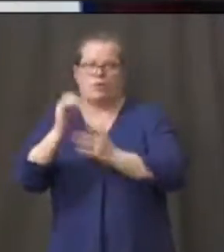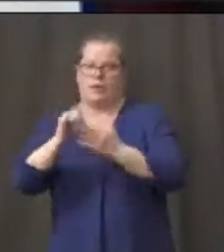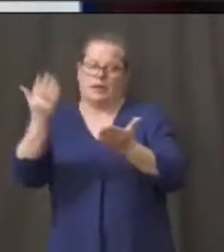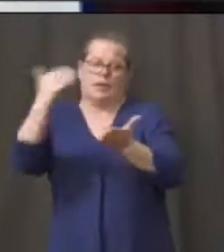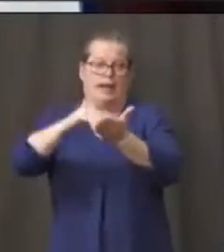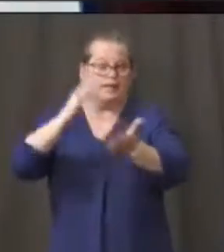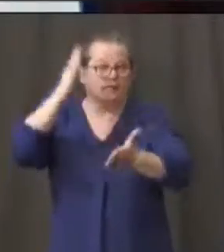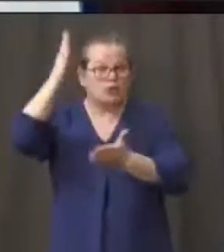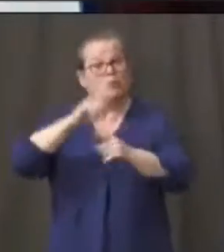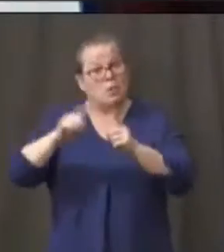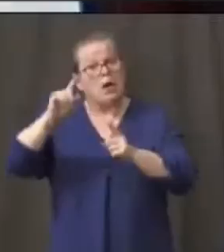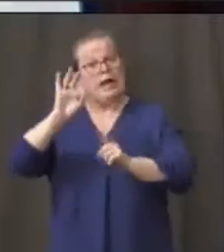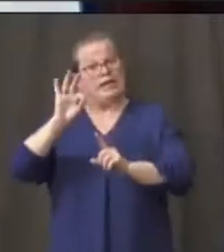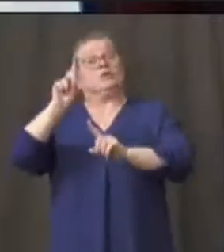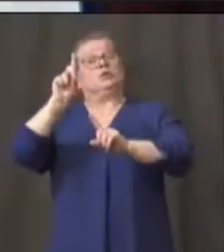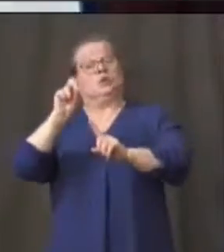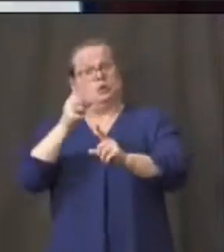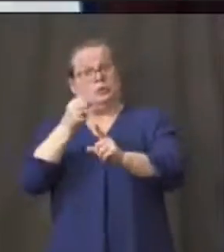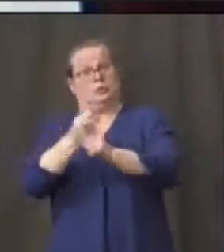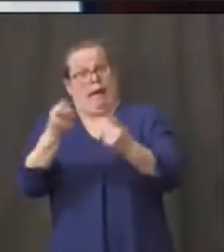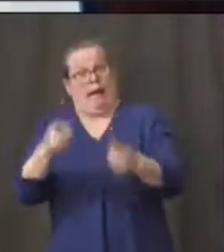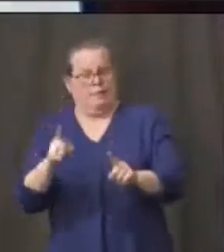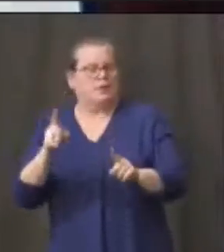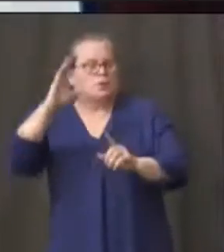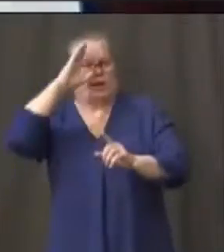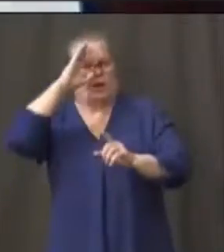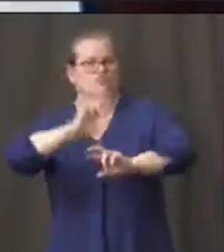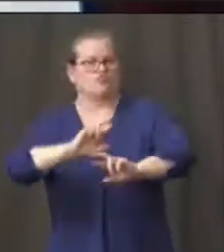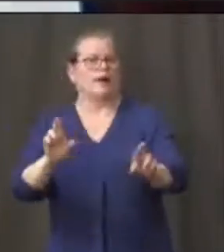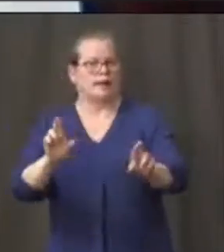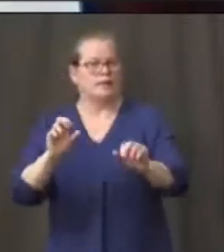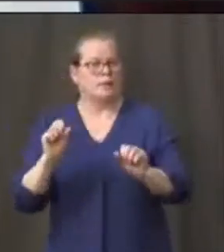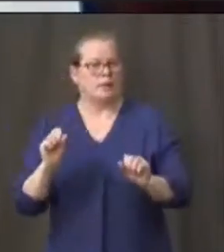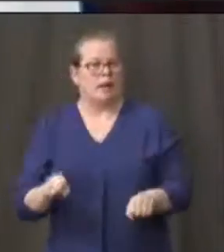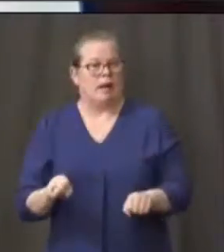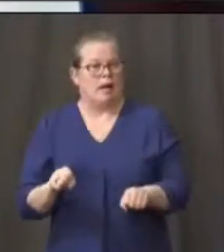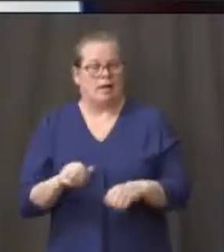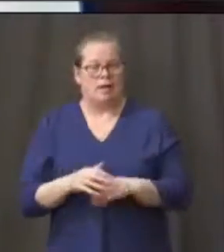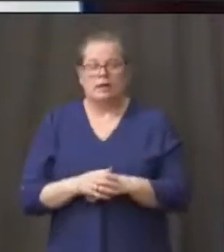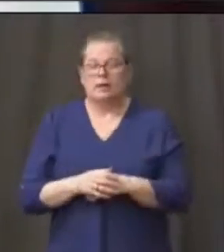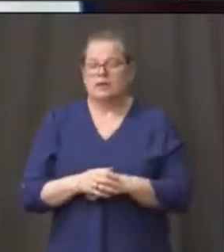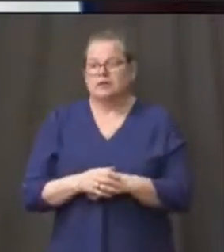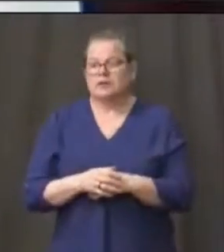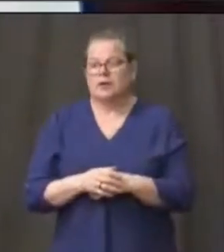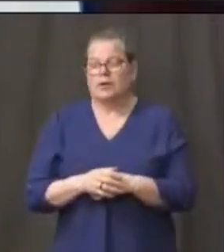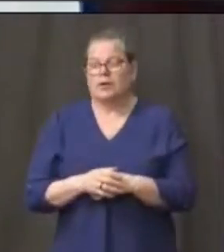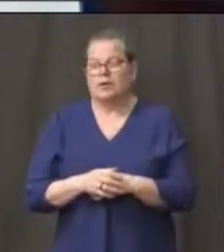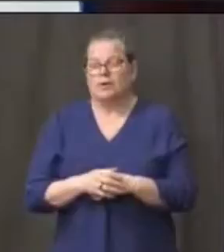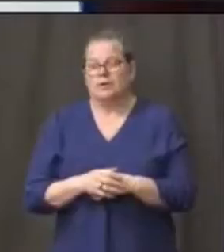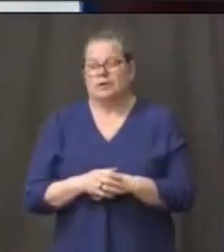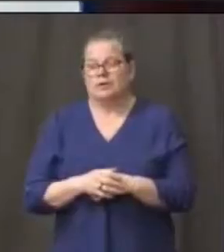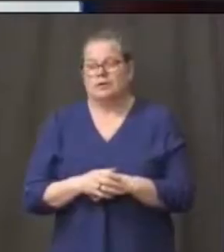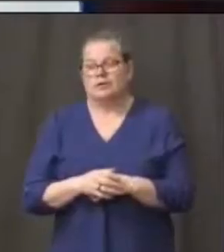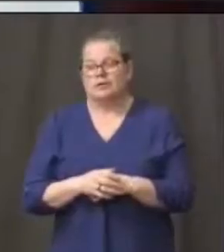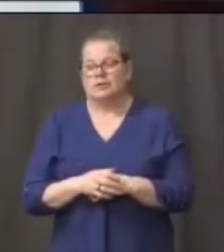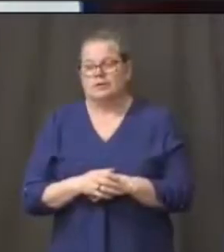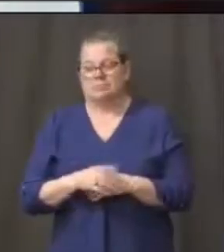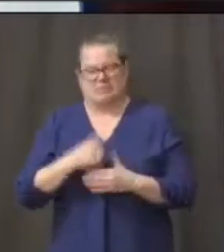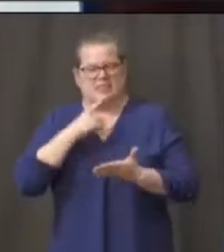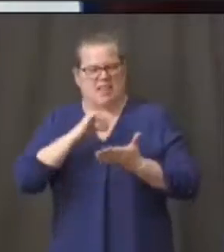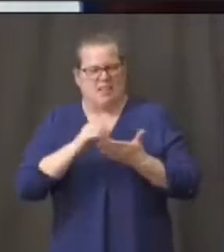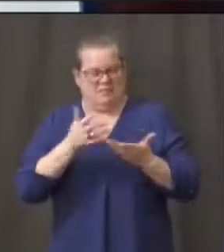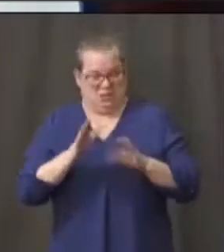things you wish you had done or wish you had known. Certainly, I don't think anybody anticipated how